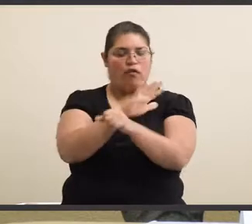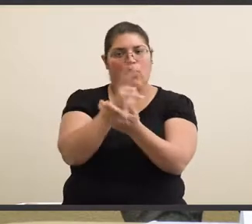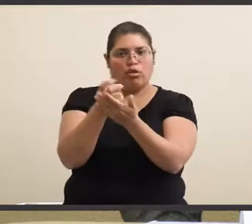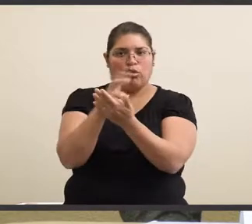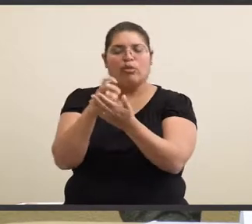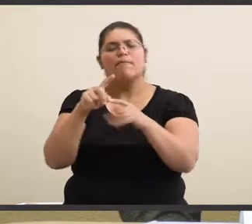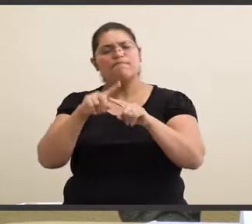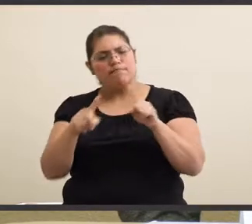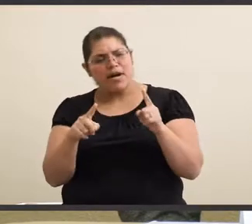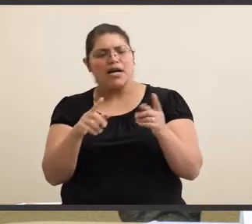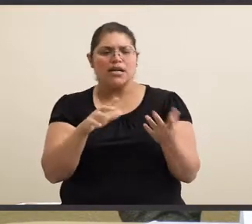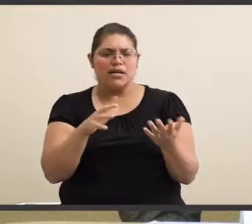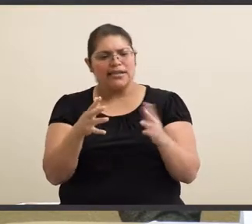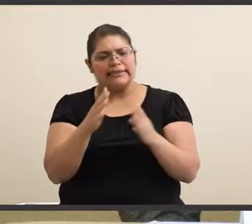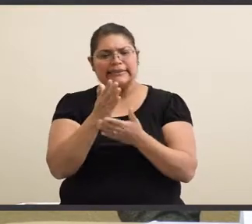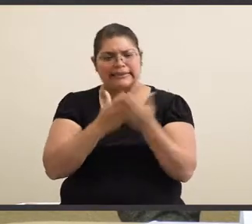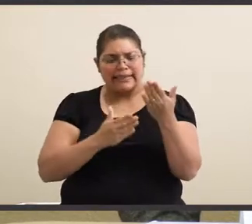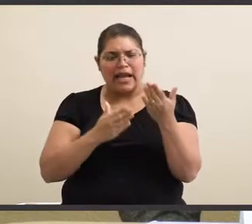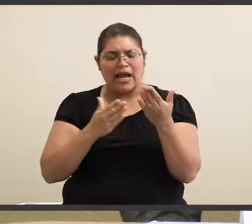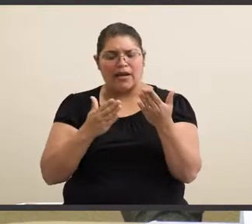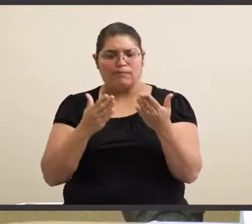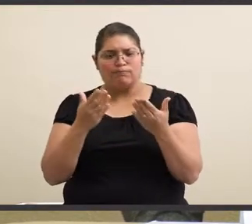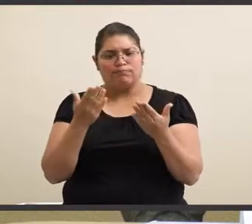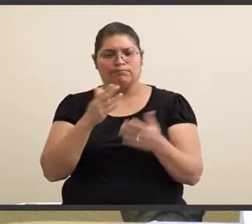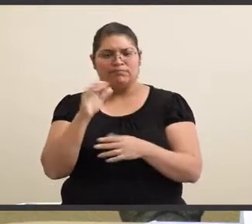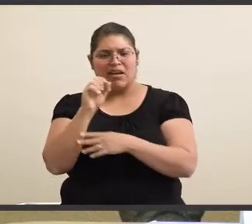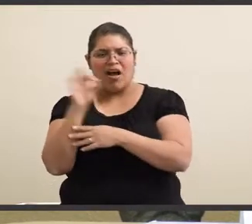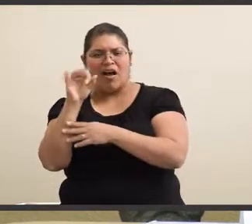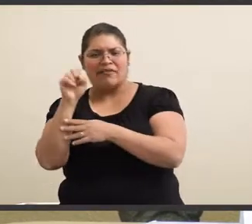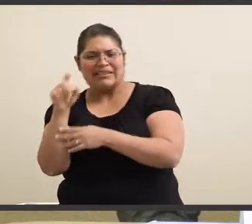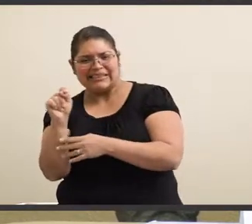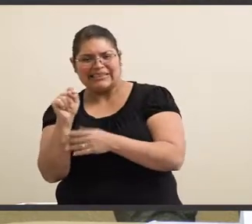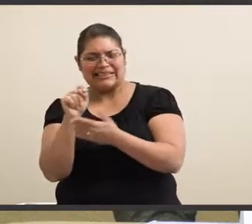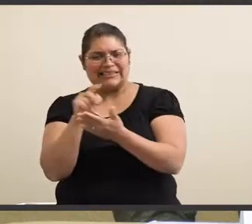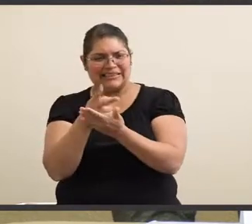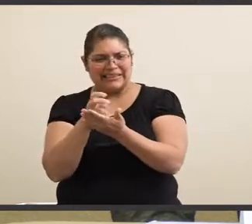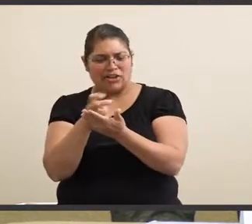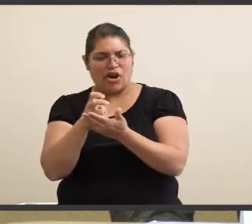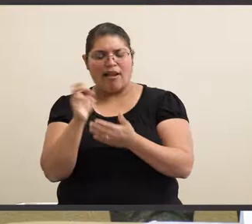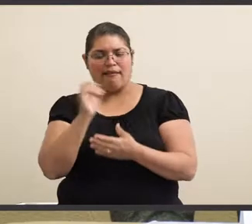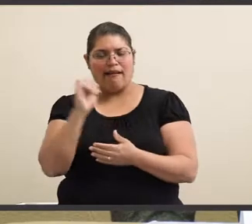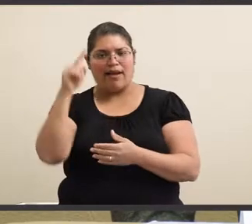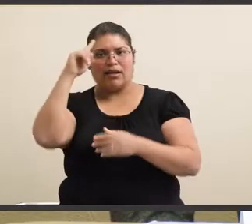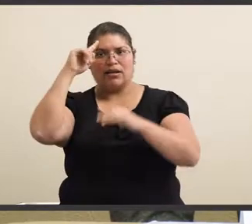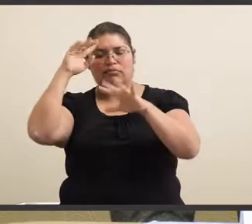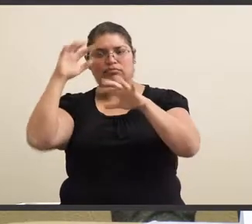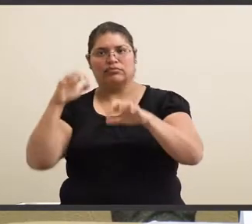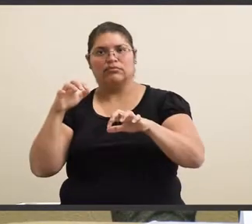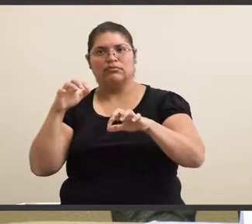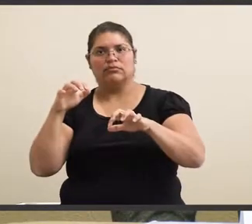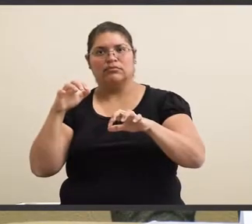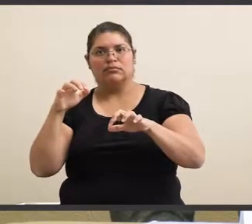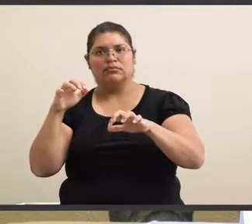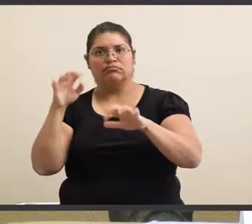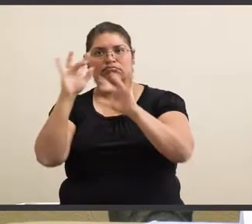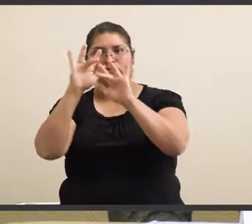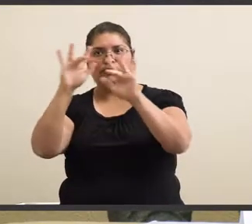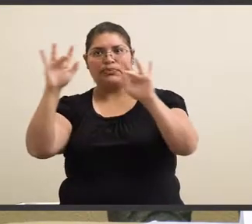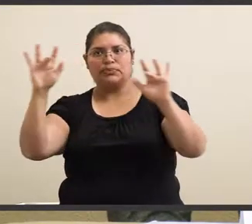some absence seizures. So just where I kind of black out for a second. So